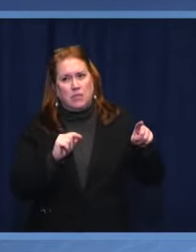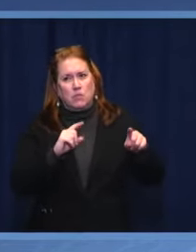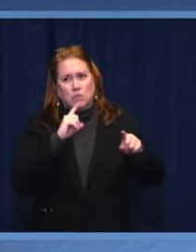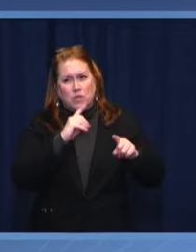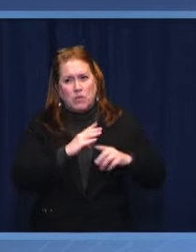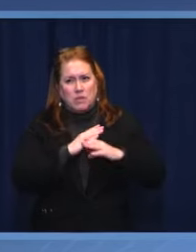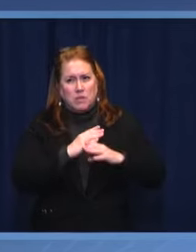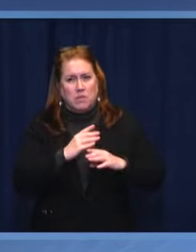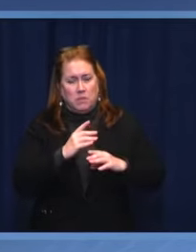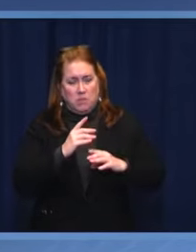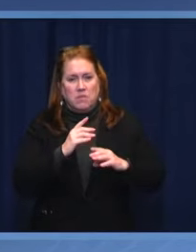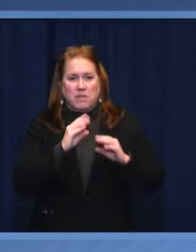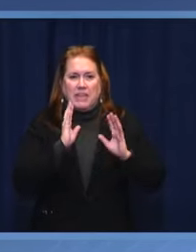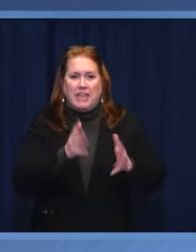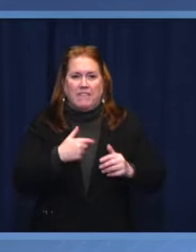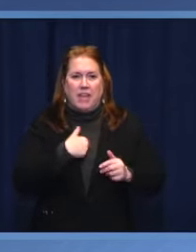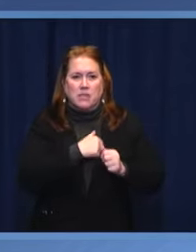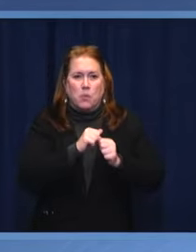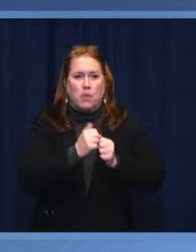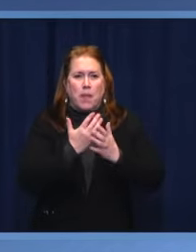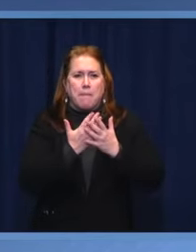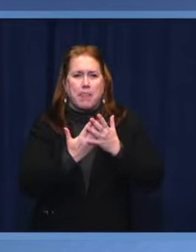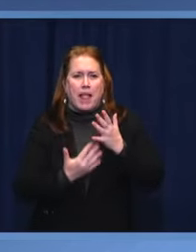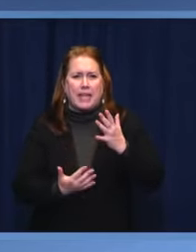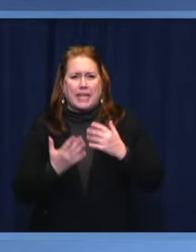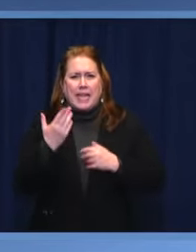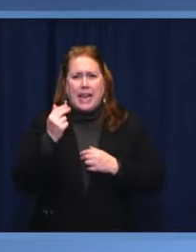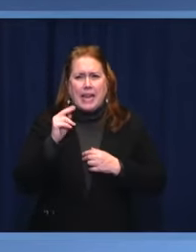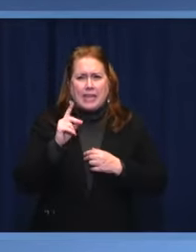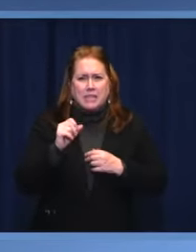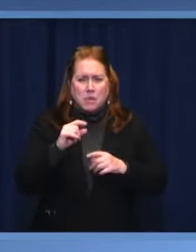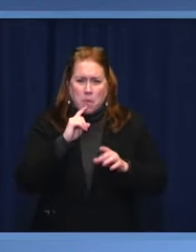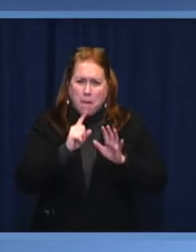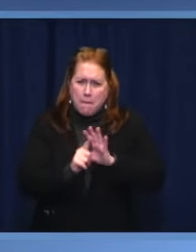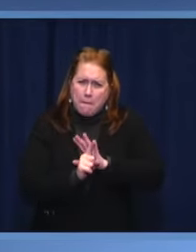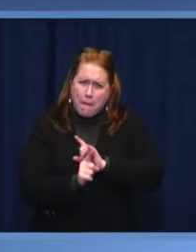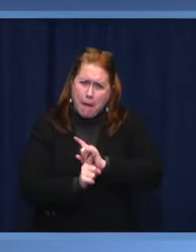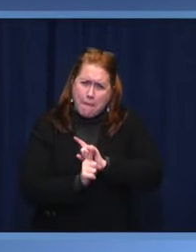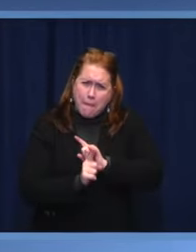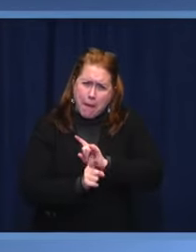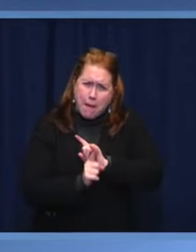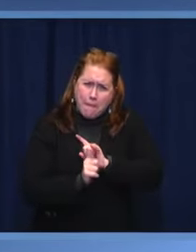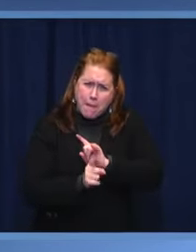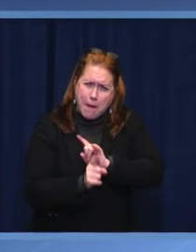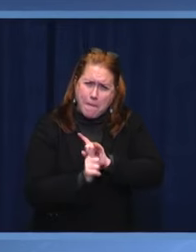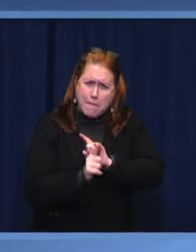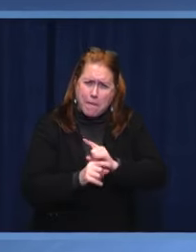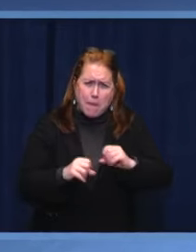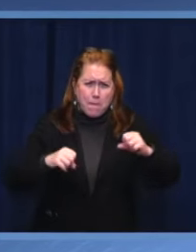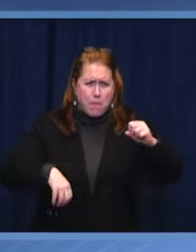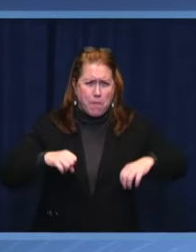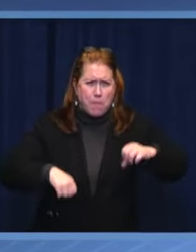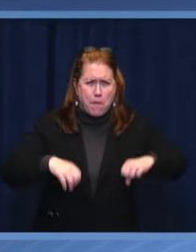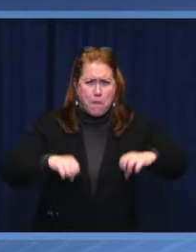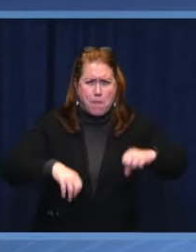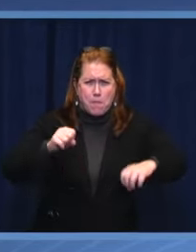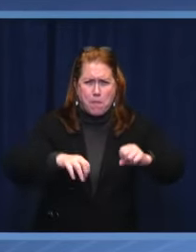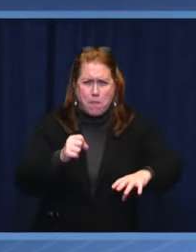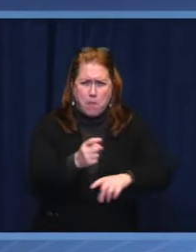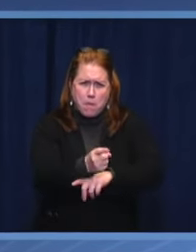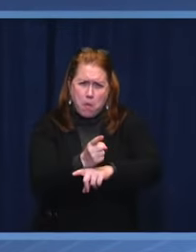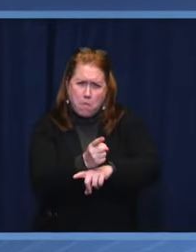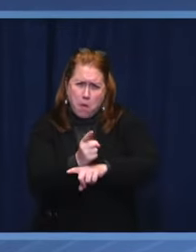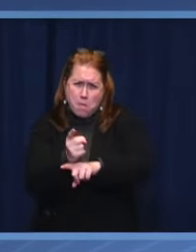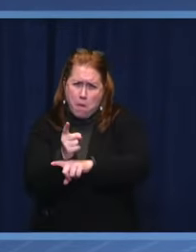with missiles and artillery bombs and tanks but the Kremlin's ambitions does